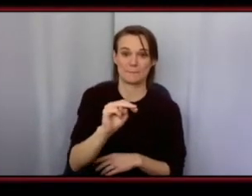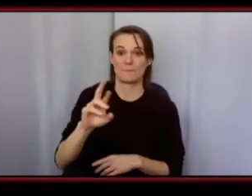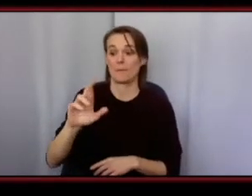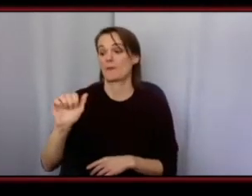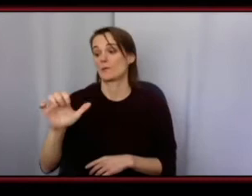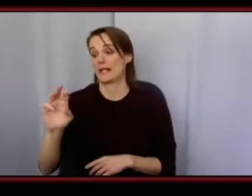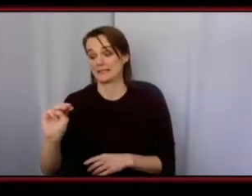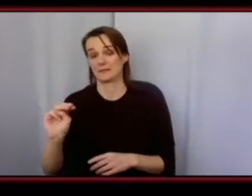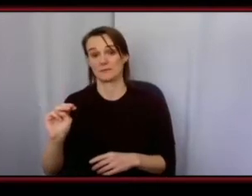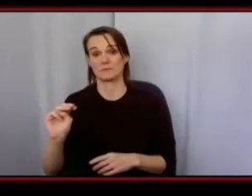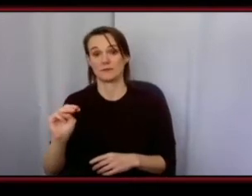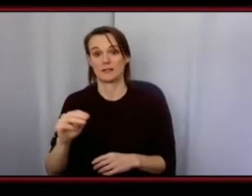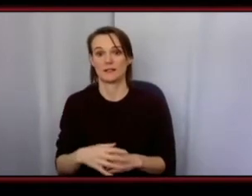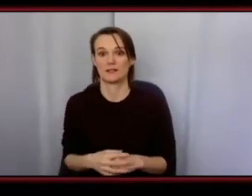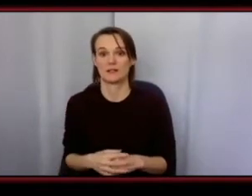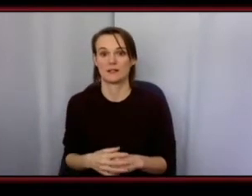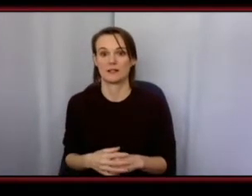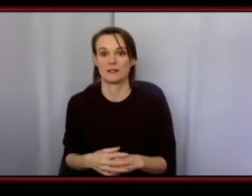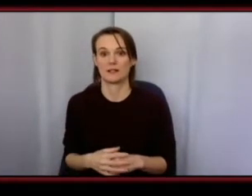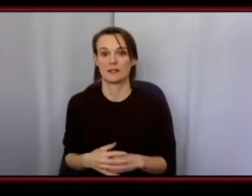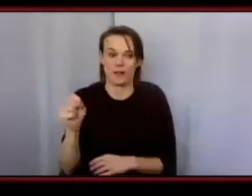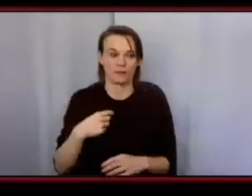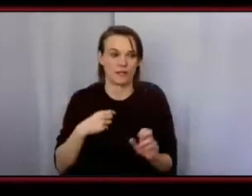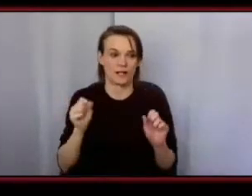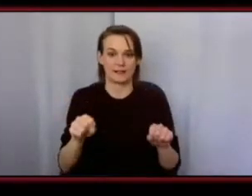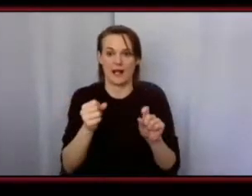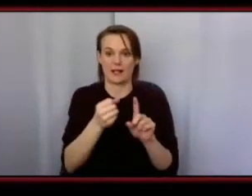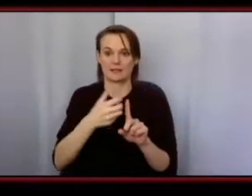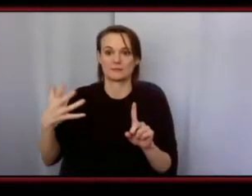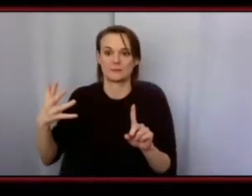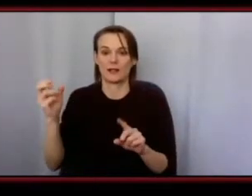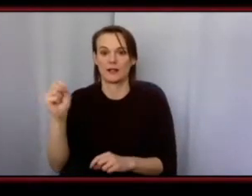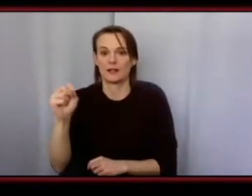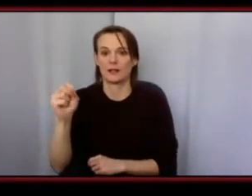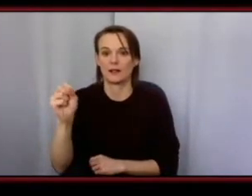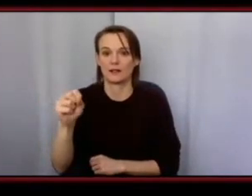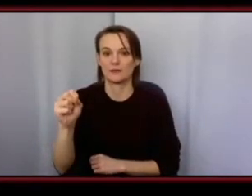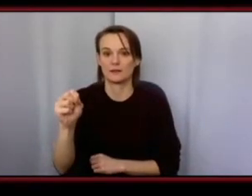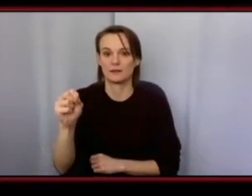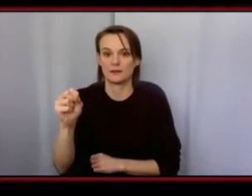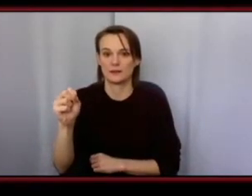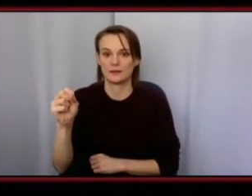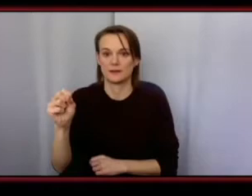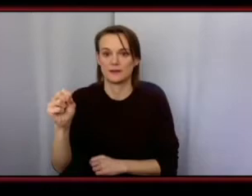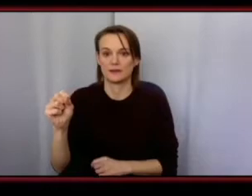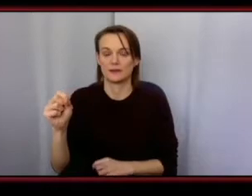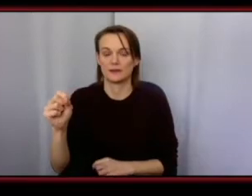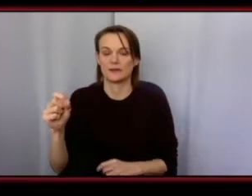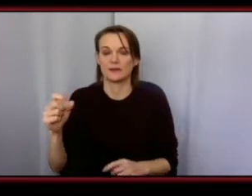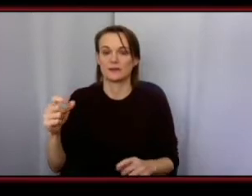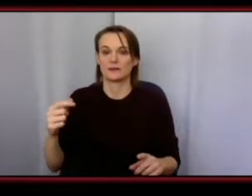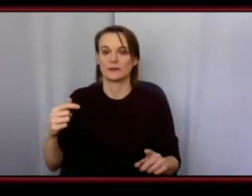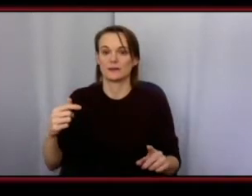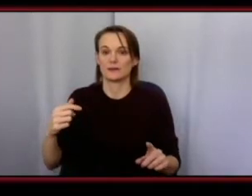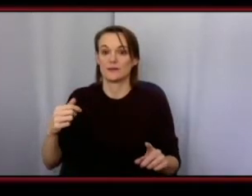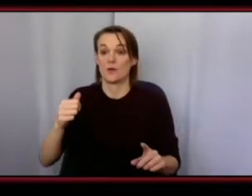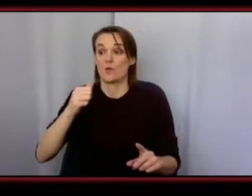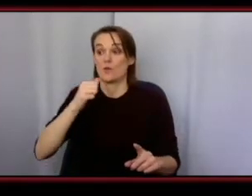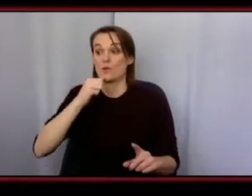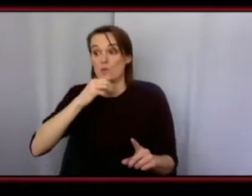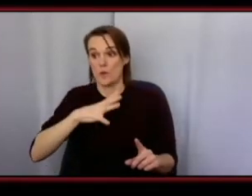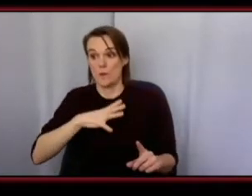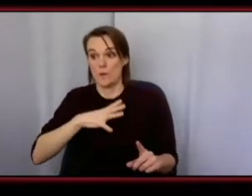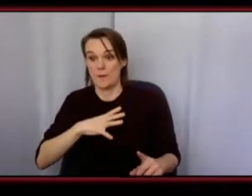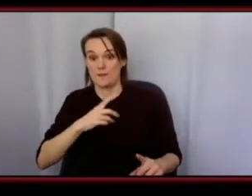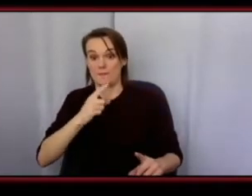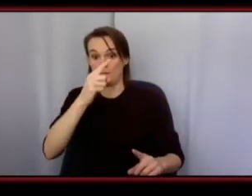oh yeah i would love to you know expand a bit on that especially when it comes to being black and woman in in